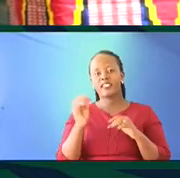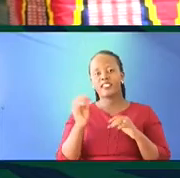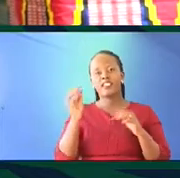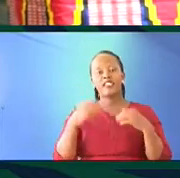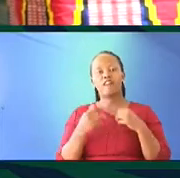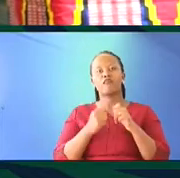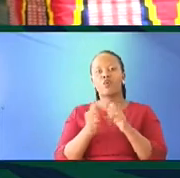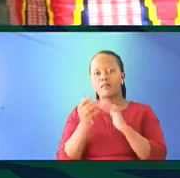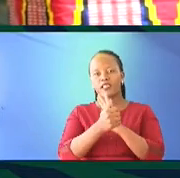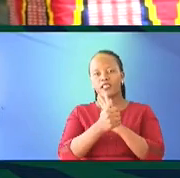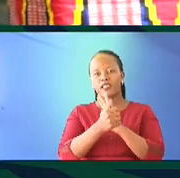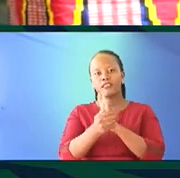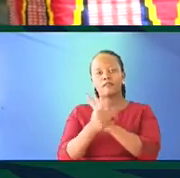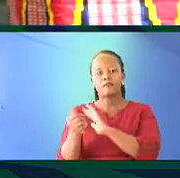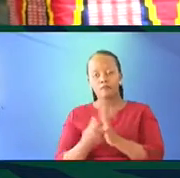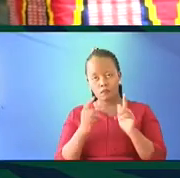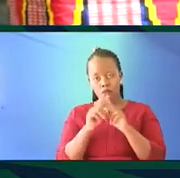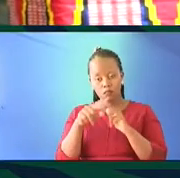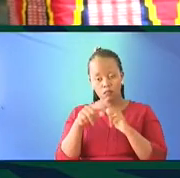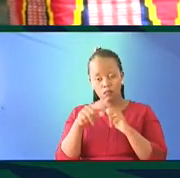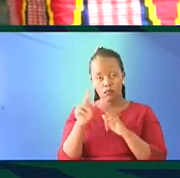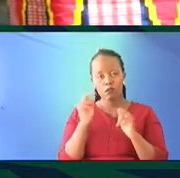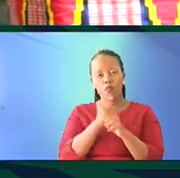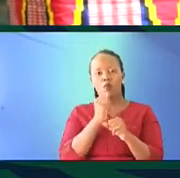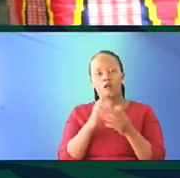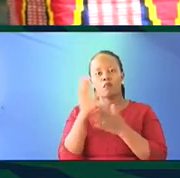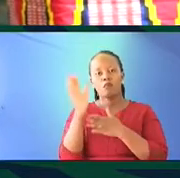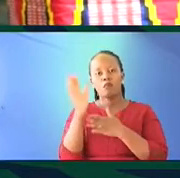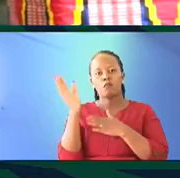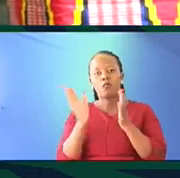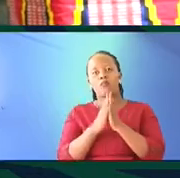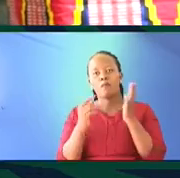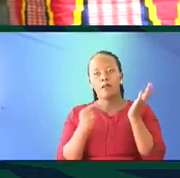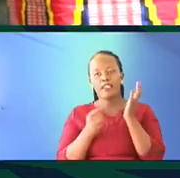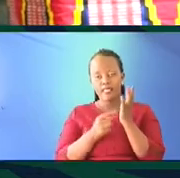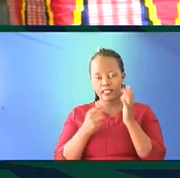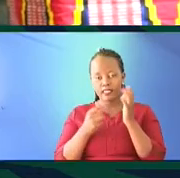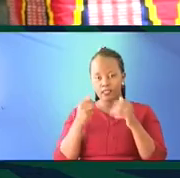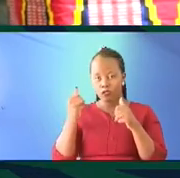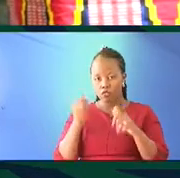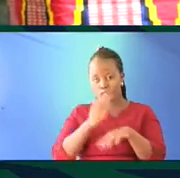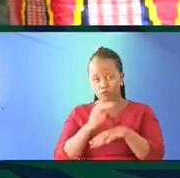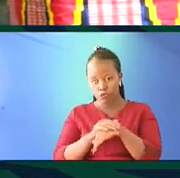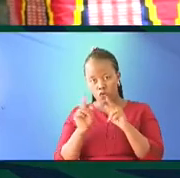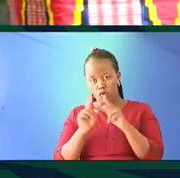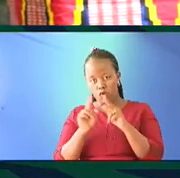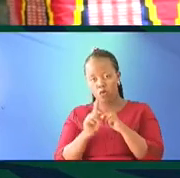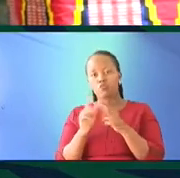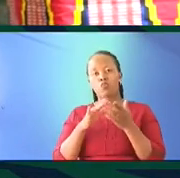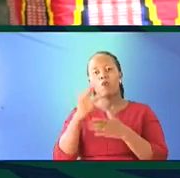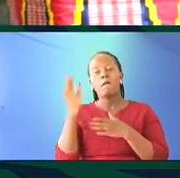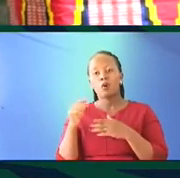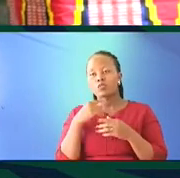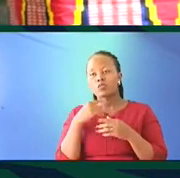competent in English. They are probably very competent in Nigerian-Pigin English, which is a variety of English that is indigenous.